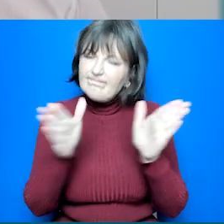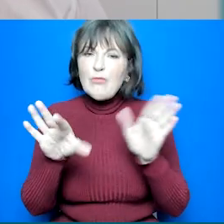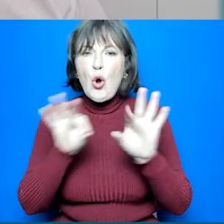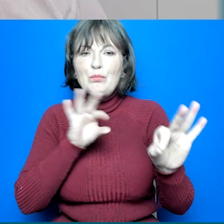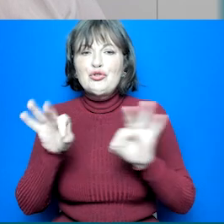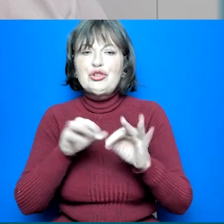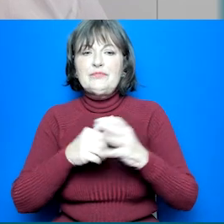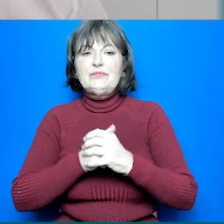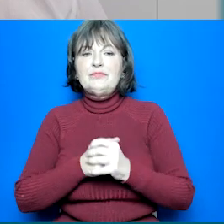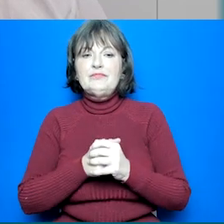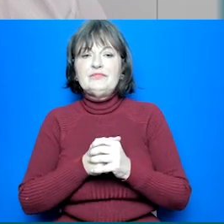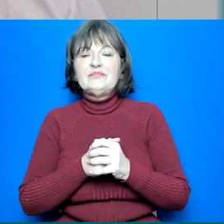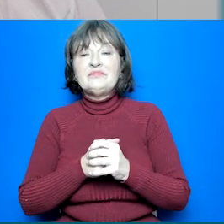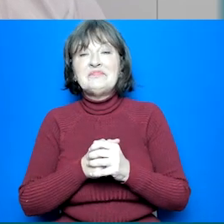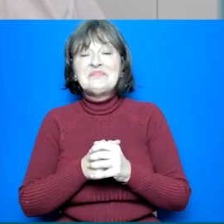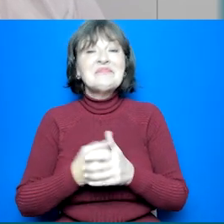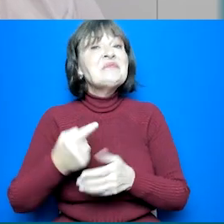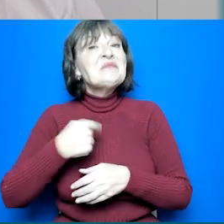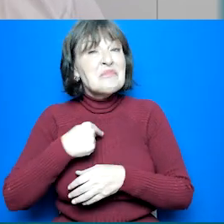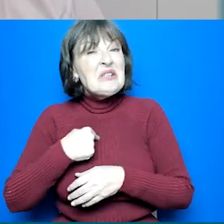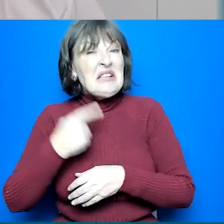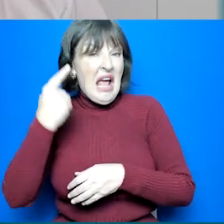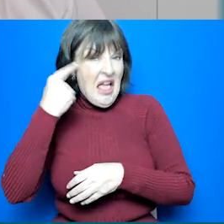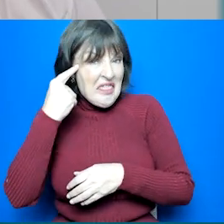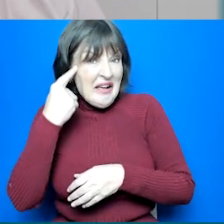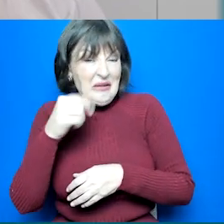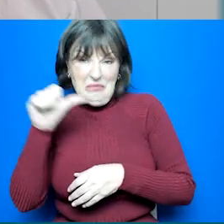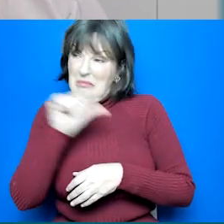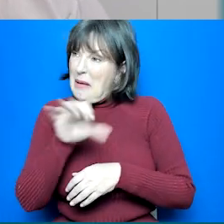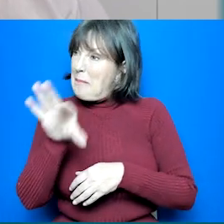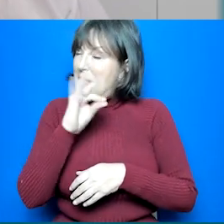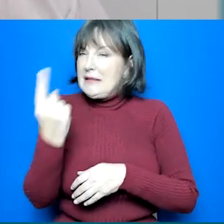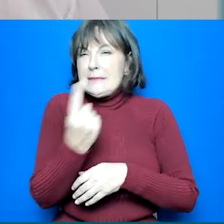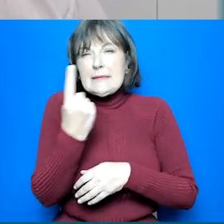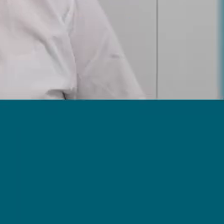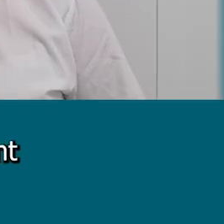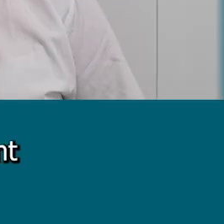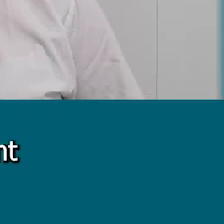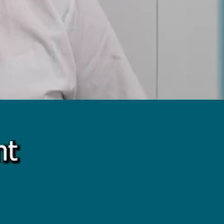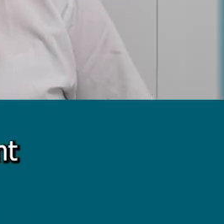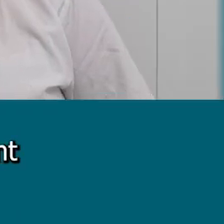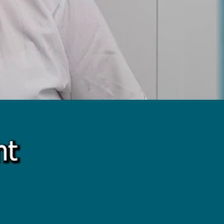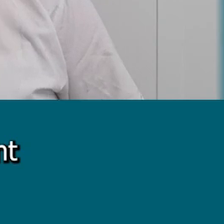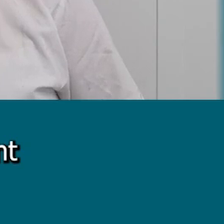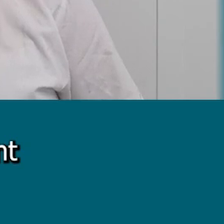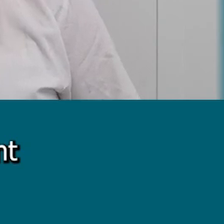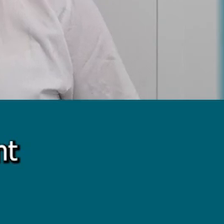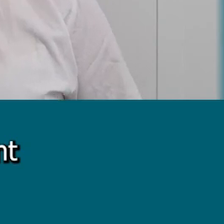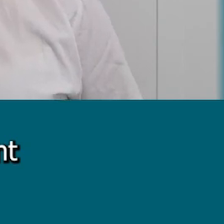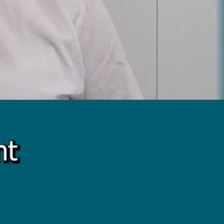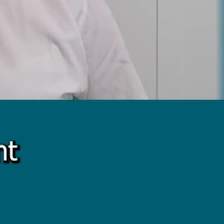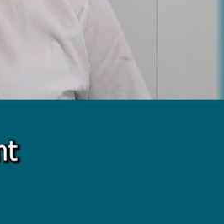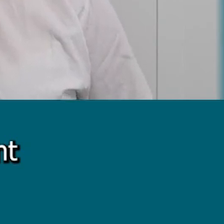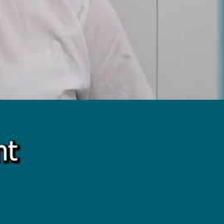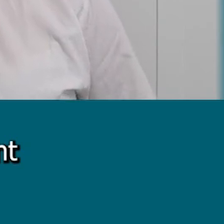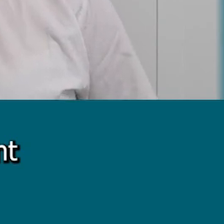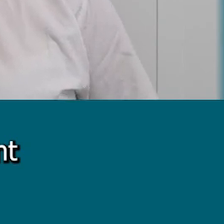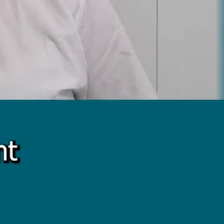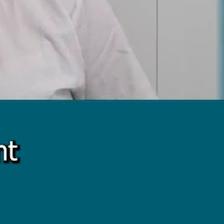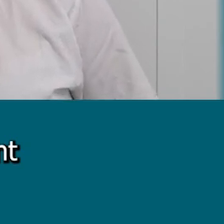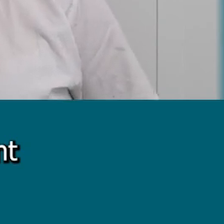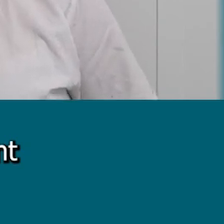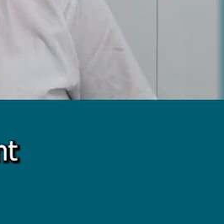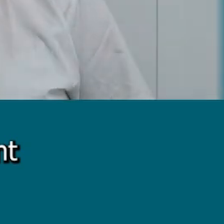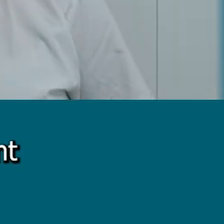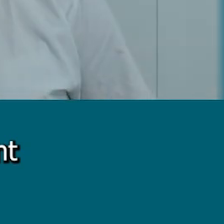find that would be interesting so you've got something to be excited about the show on your side table and you can actually look for a location with one by